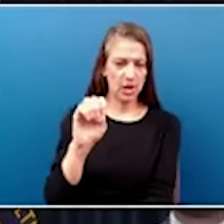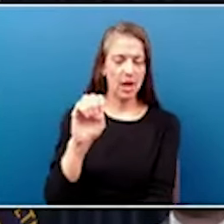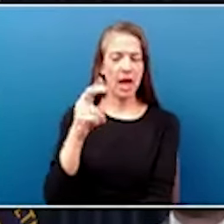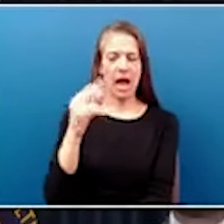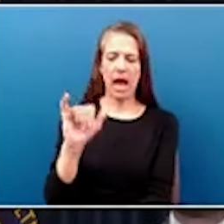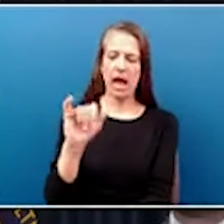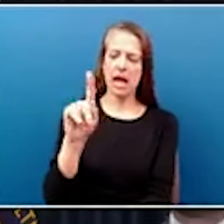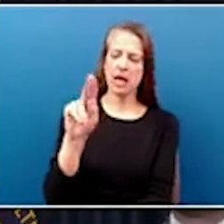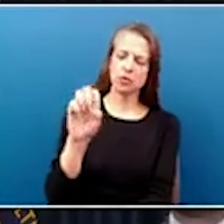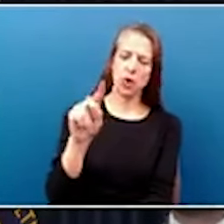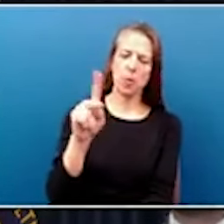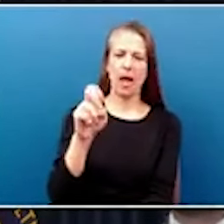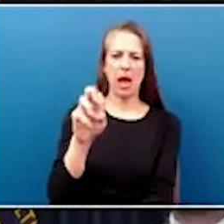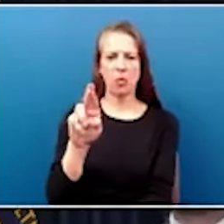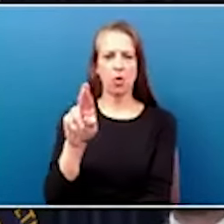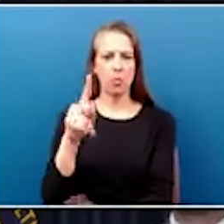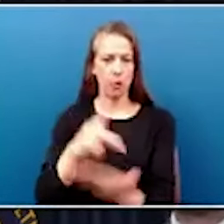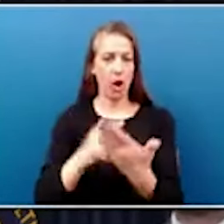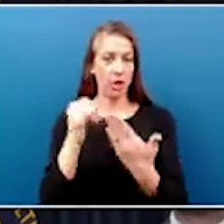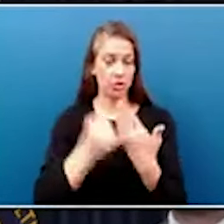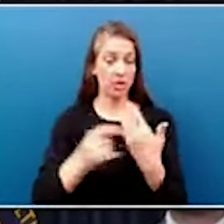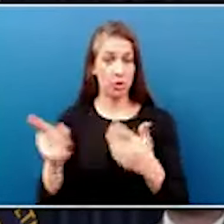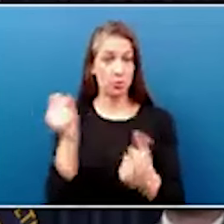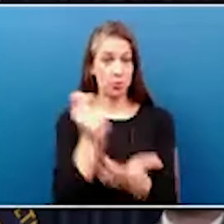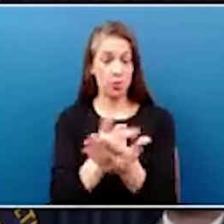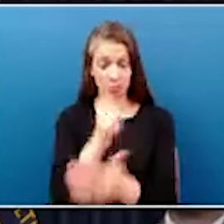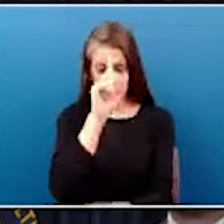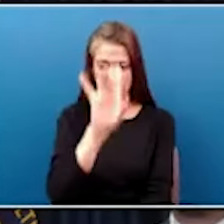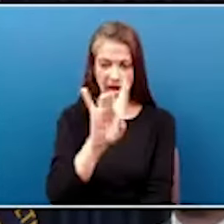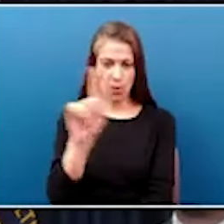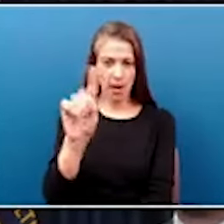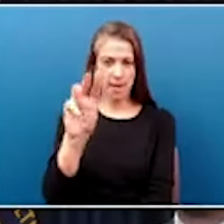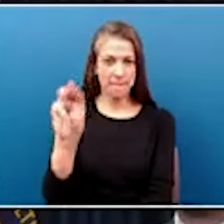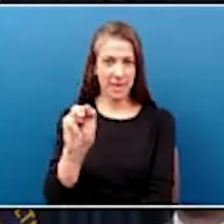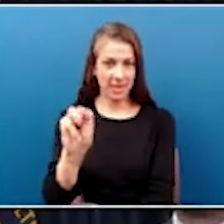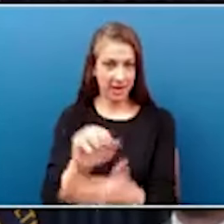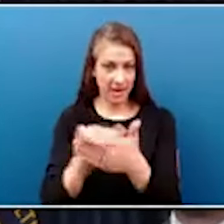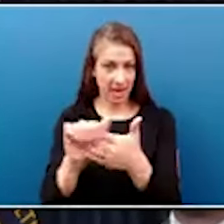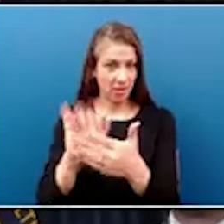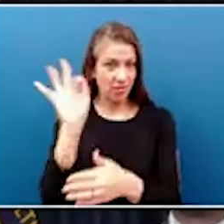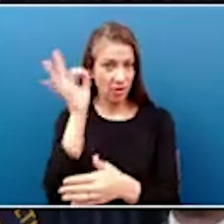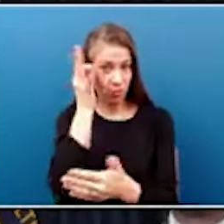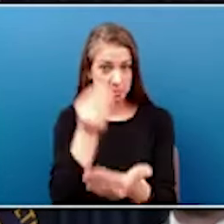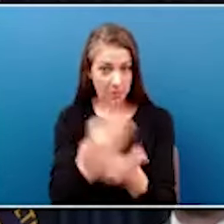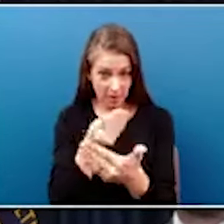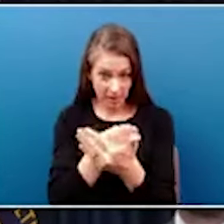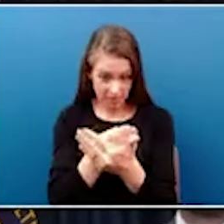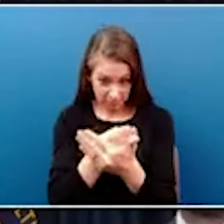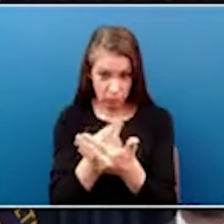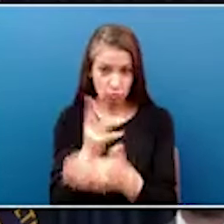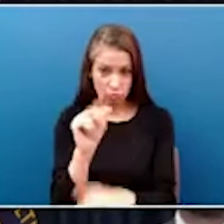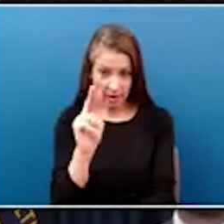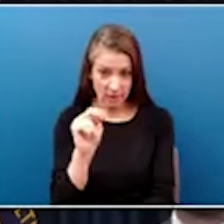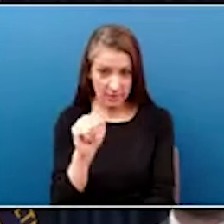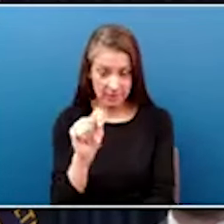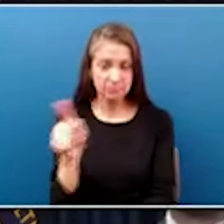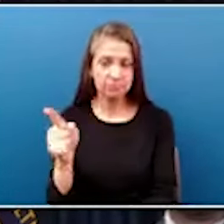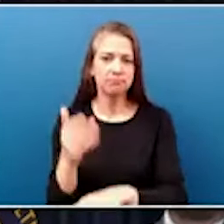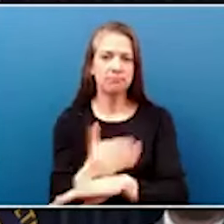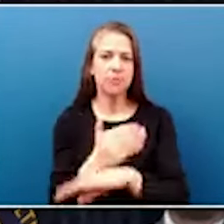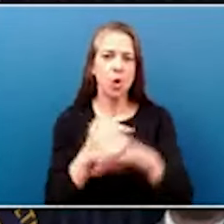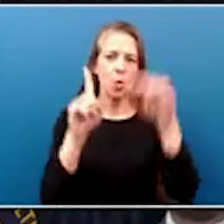has now been approved for $81 million in federal grants to help construct a first of its kind $1.3